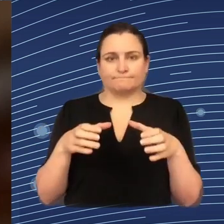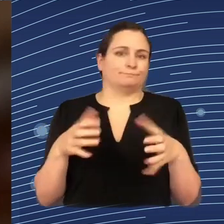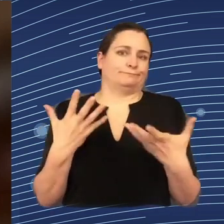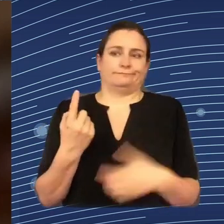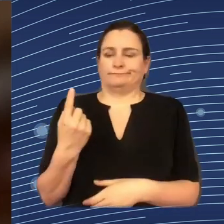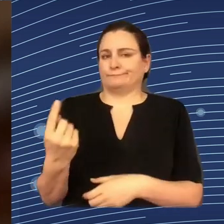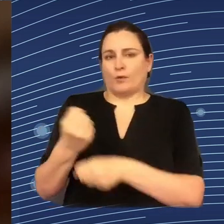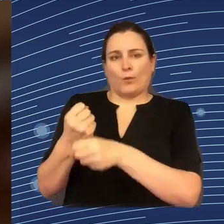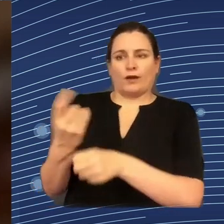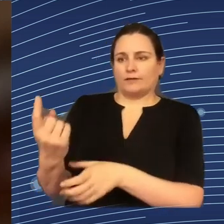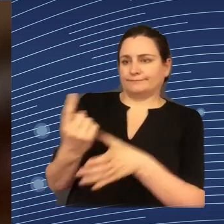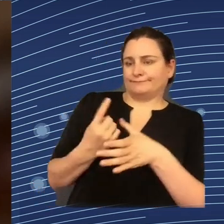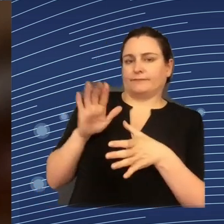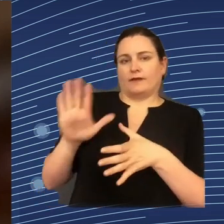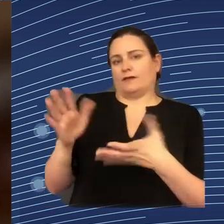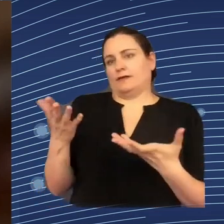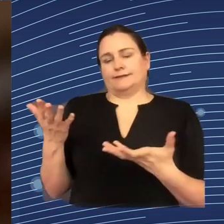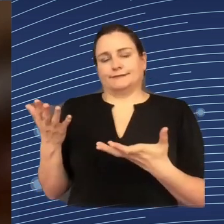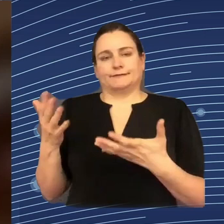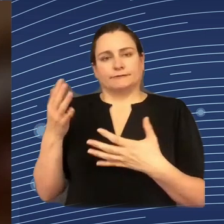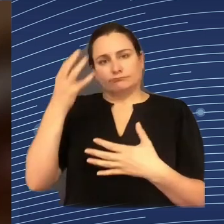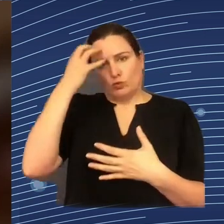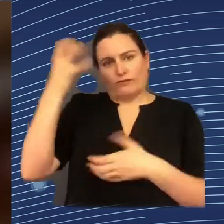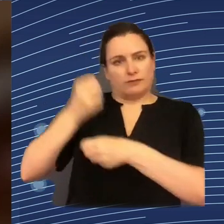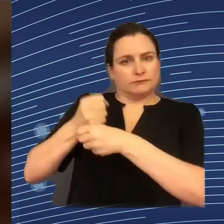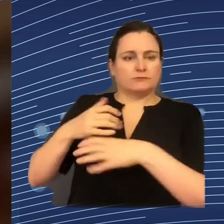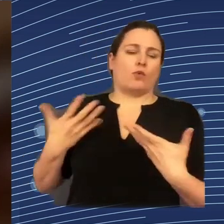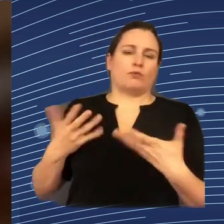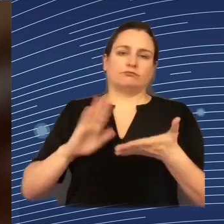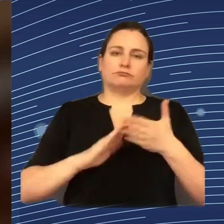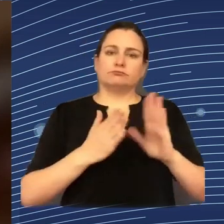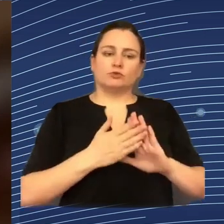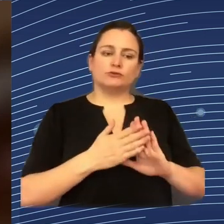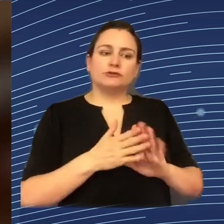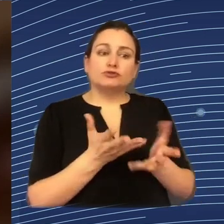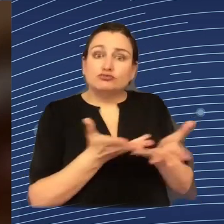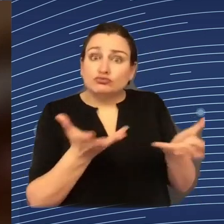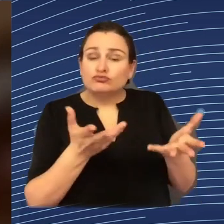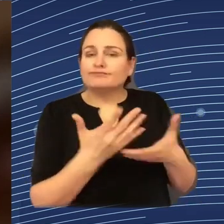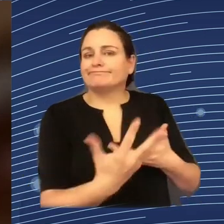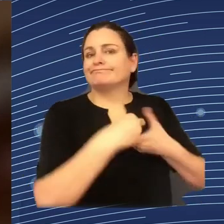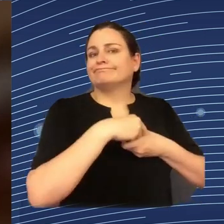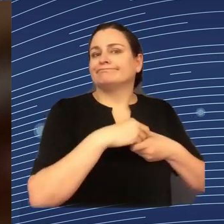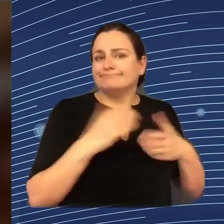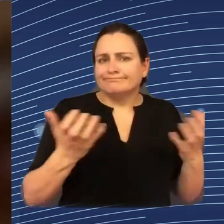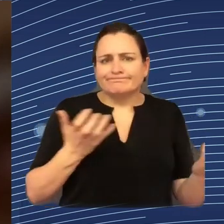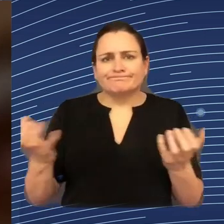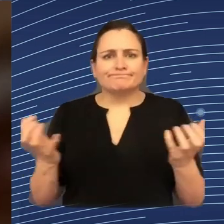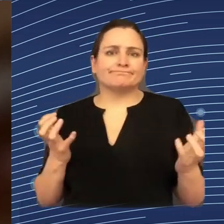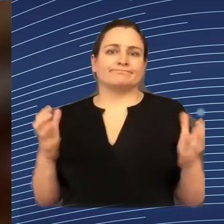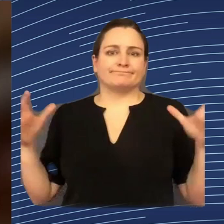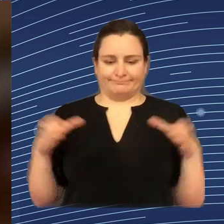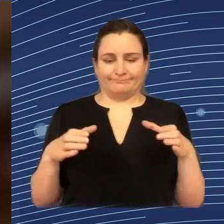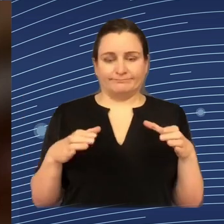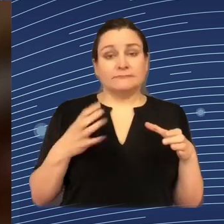in the public sector. could be citizens affected, etc. So I think the underlying principle is we need to consider a context of use, and we